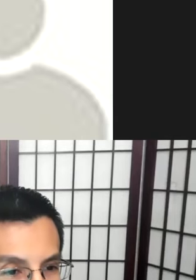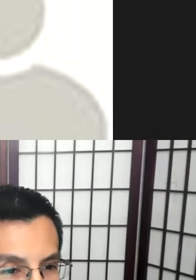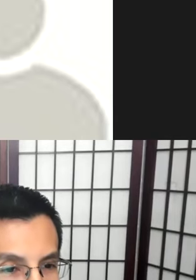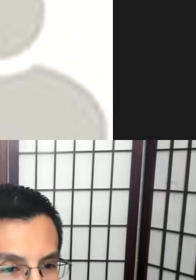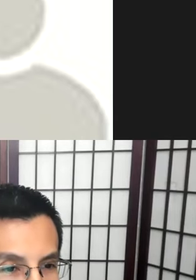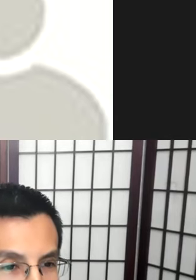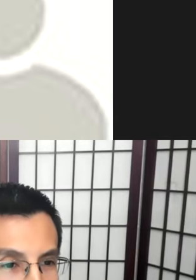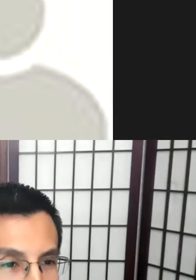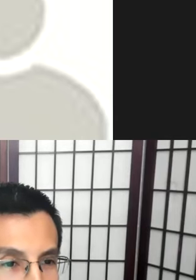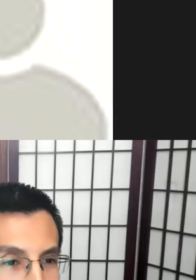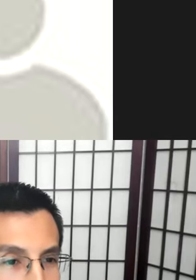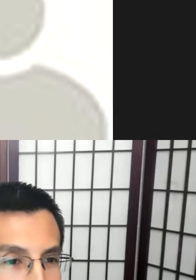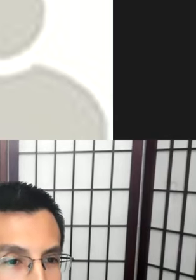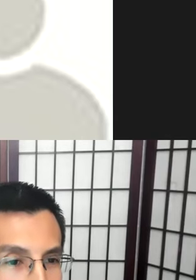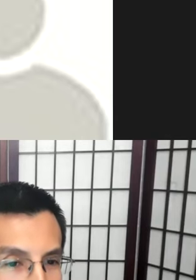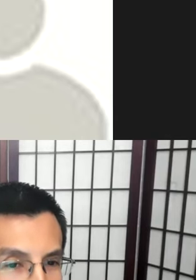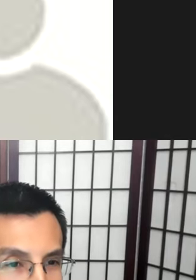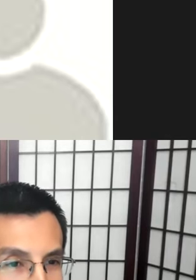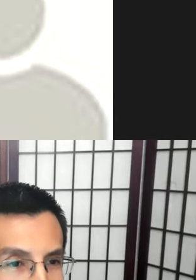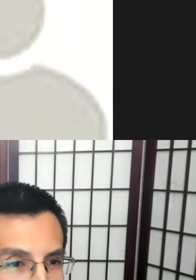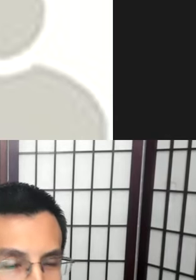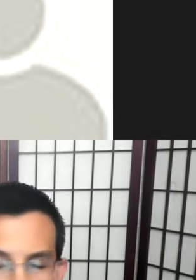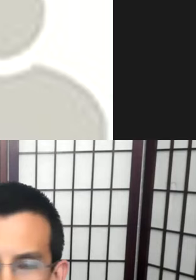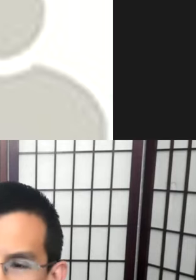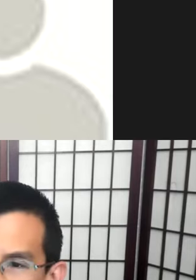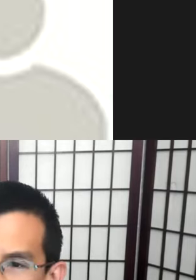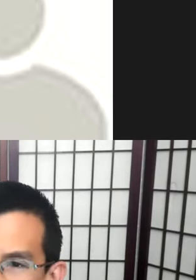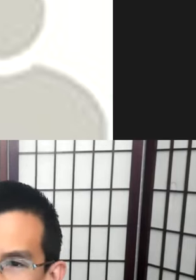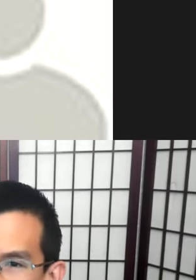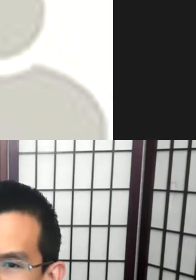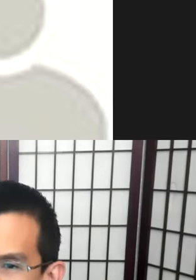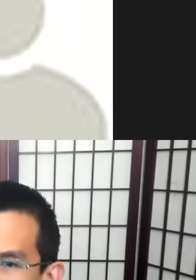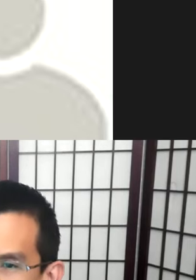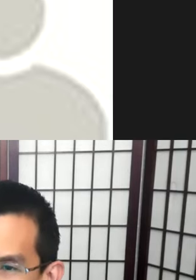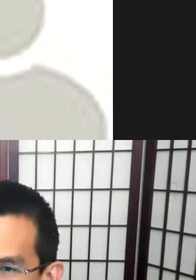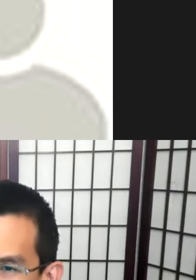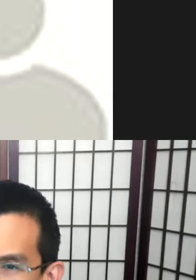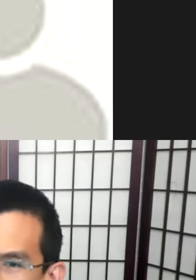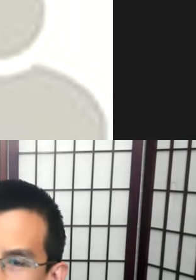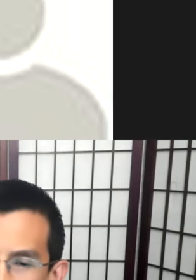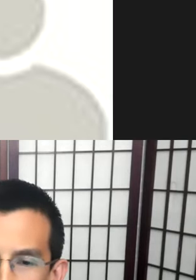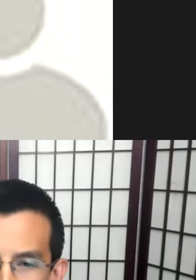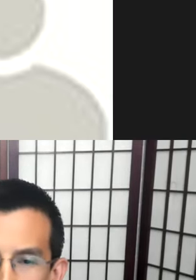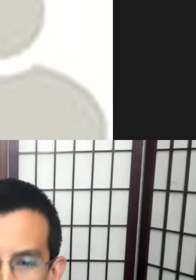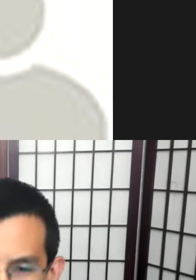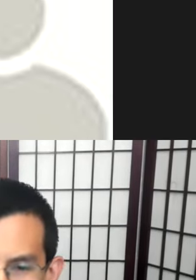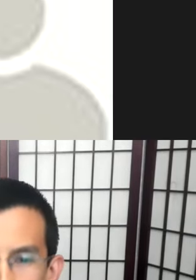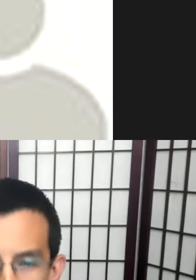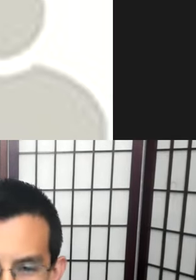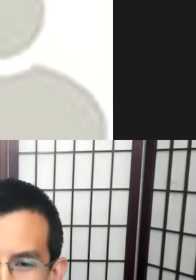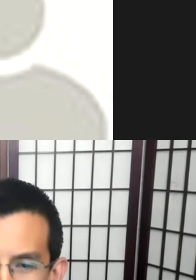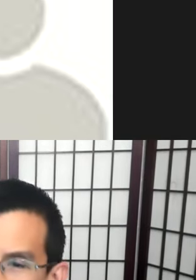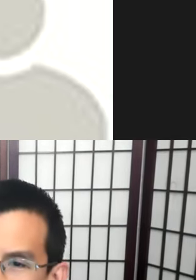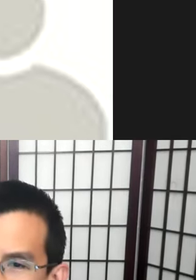There's sort of a whole lot of other things. I'm going to sort of try to address other parts of this question, I think in my answers to